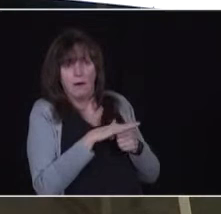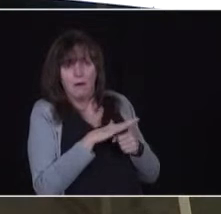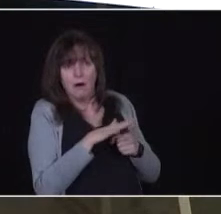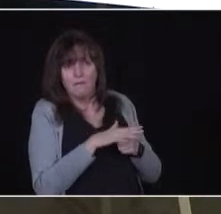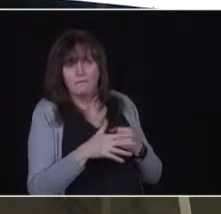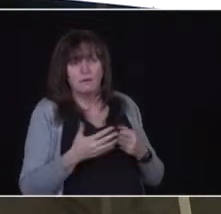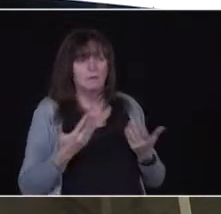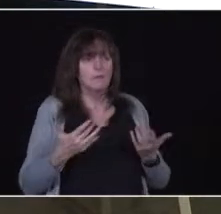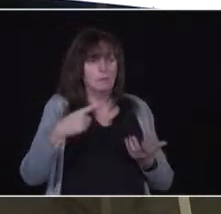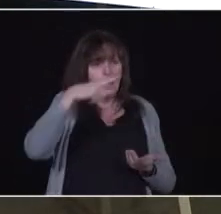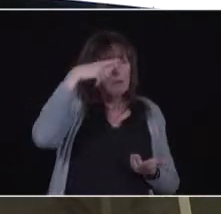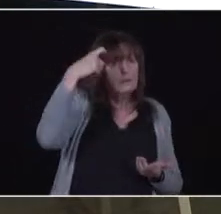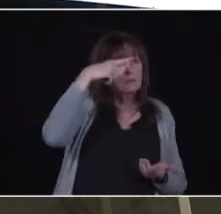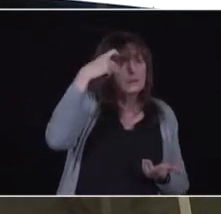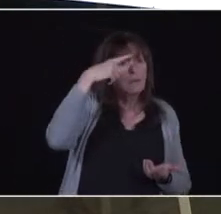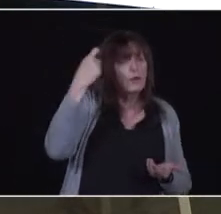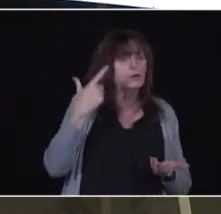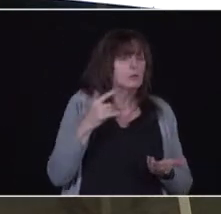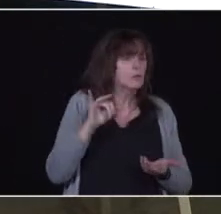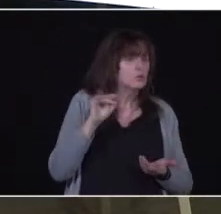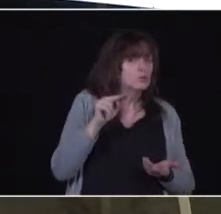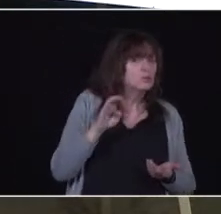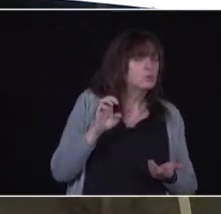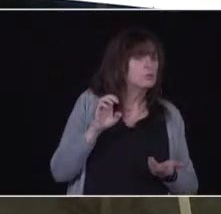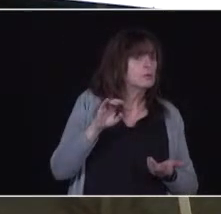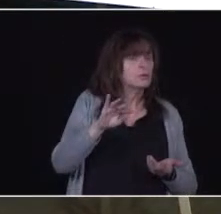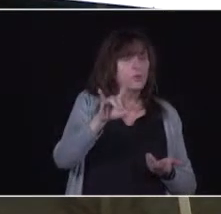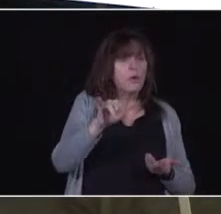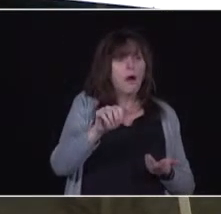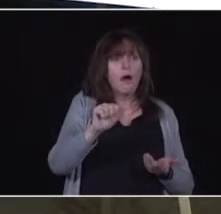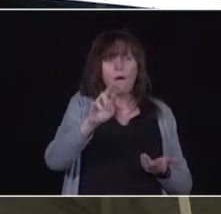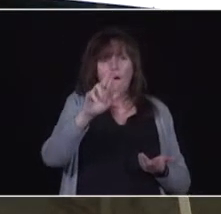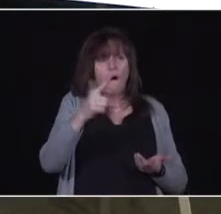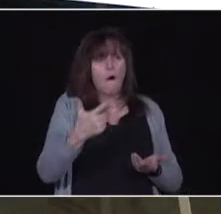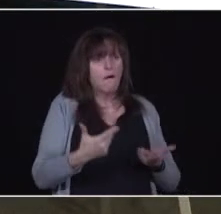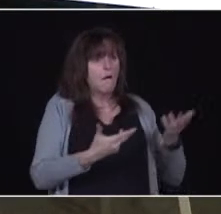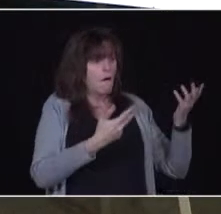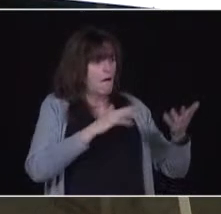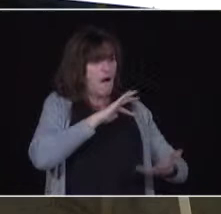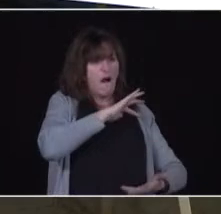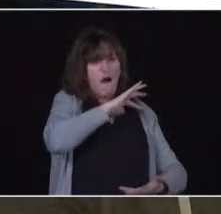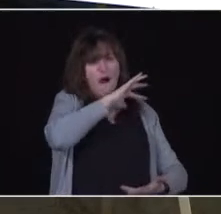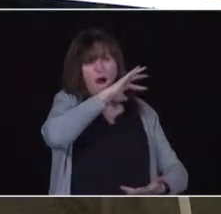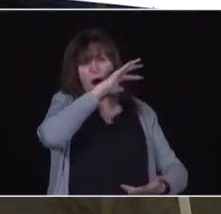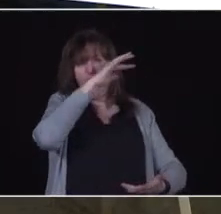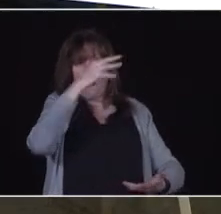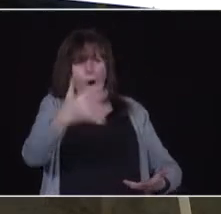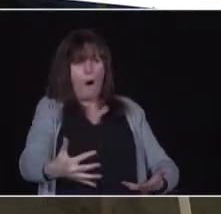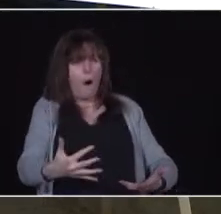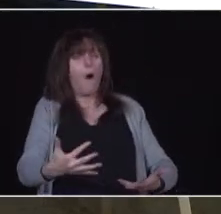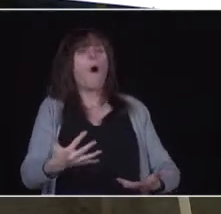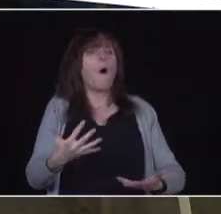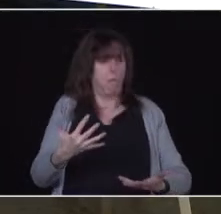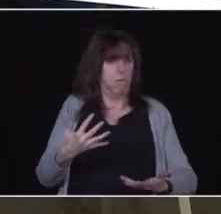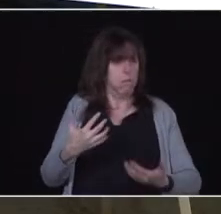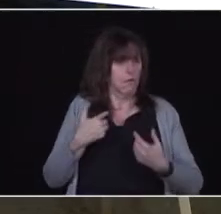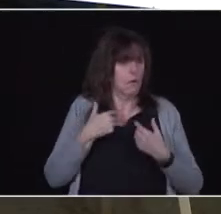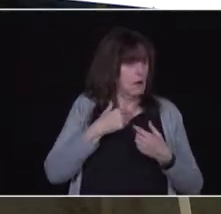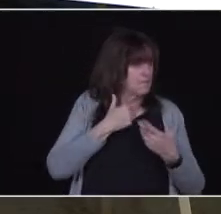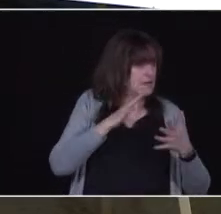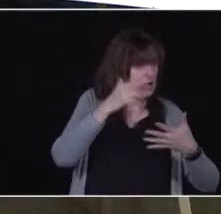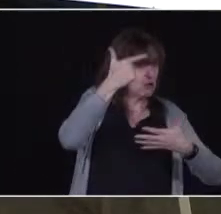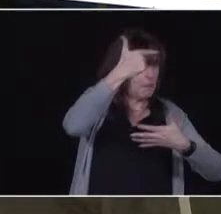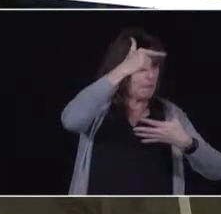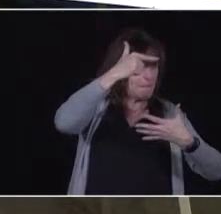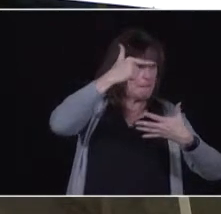where the number of vaccines are coming in are huge and the number of people who have been done in those most vulnerable populations pretty much that I've talked about